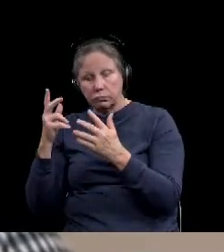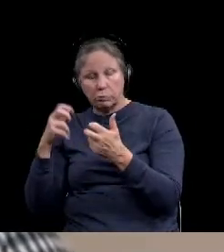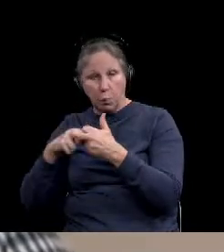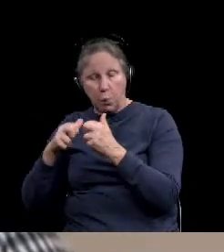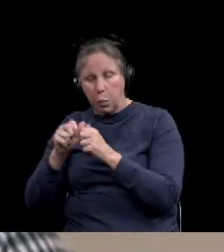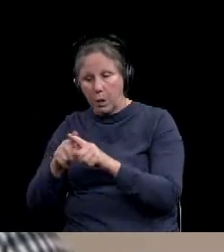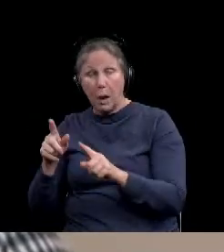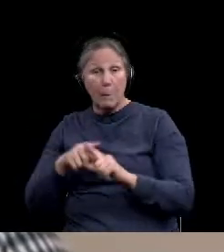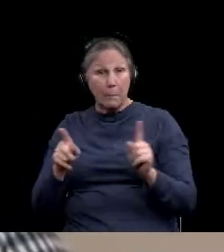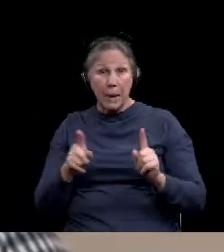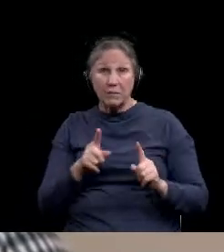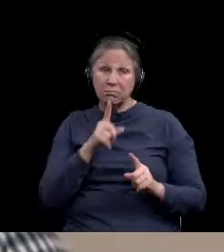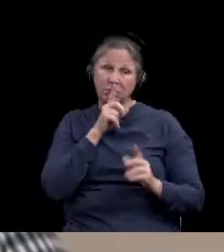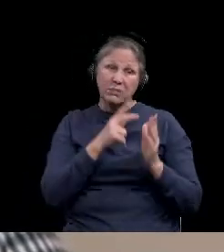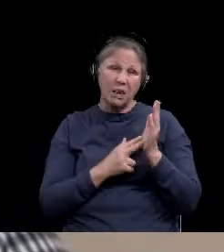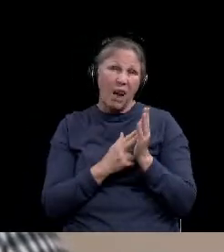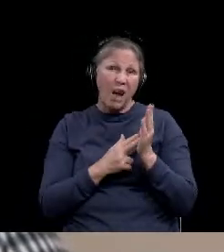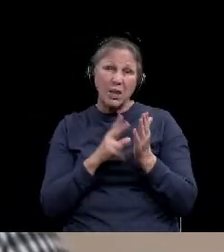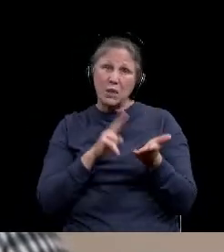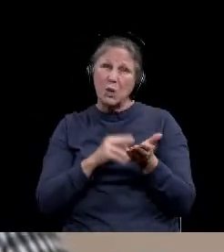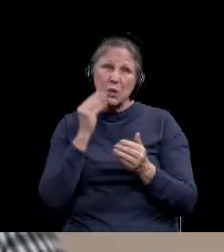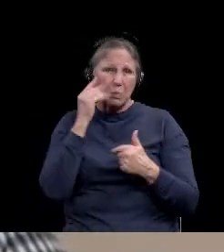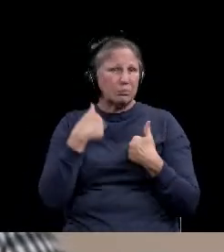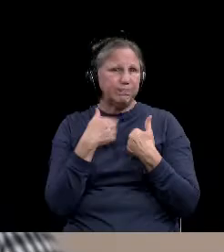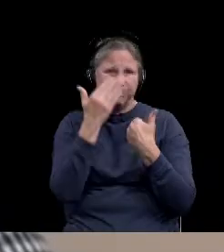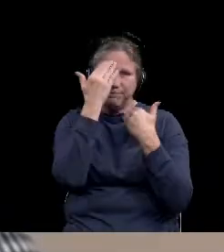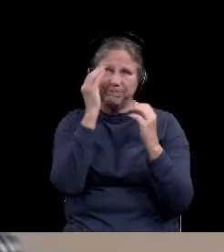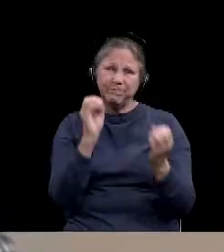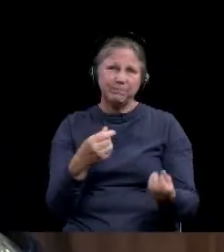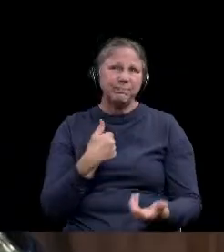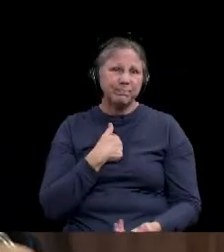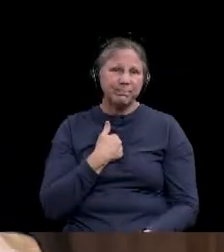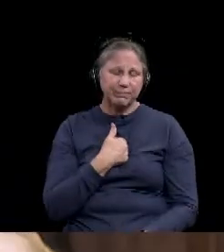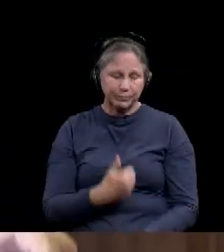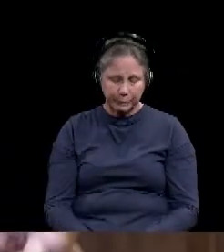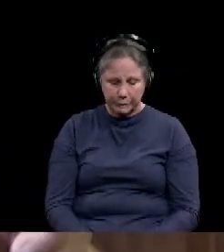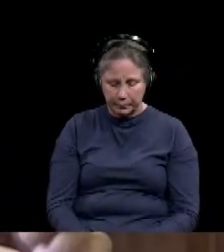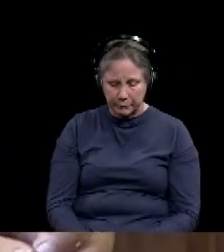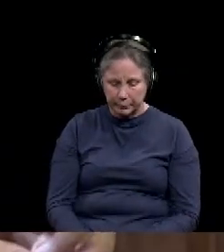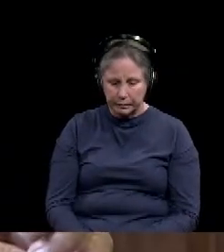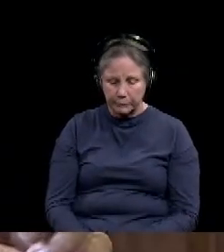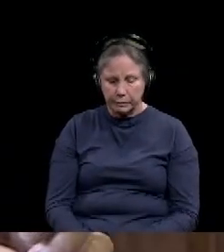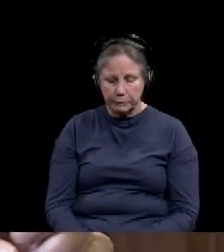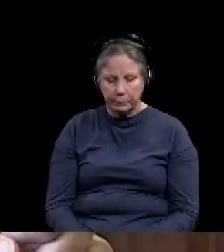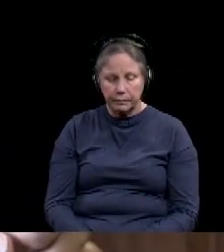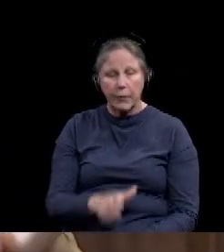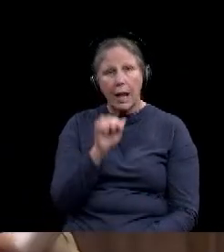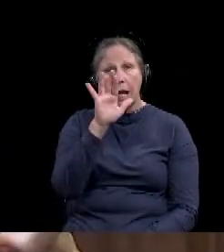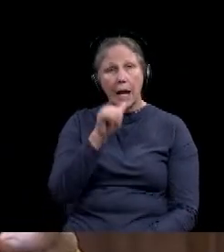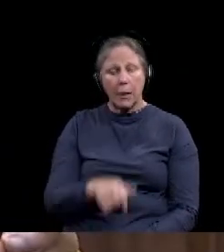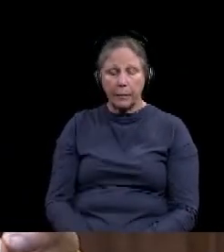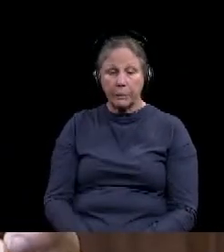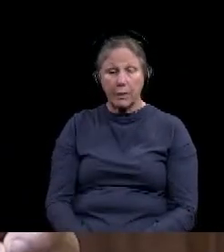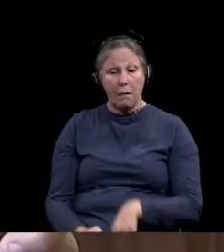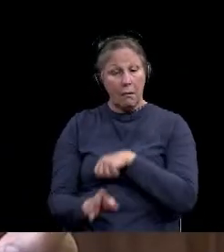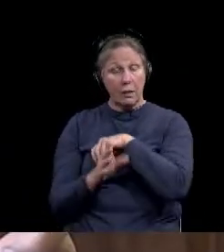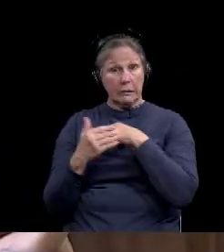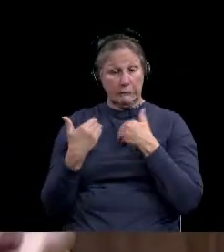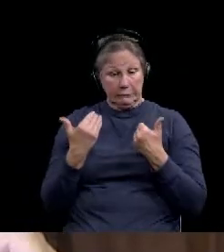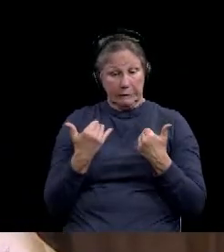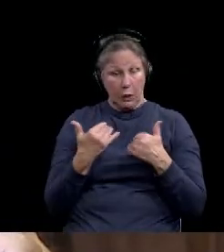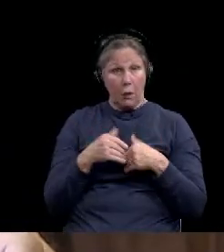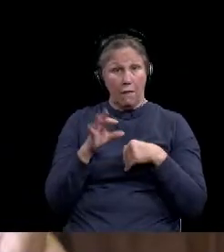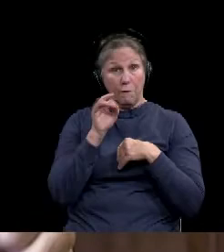I honestly don't have any information on the nursing home side. Okay. How will this year's flu season impact COVID-19 in